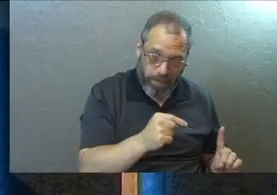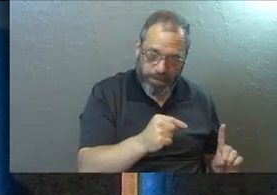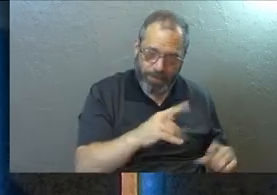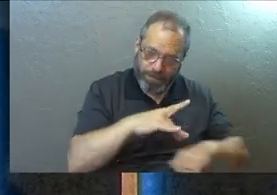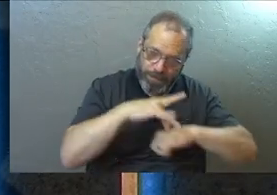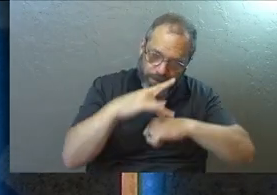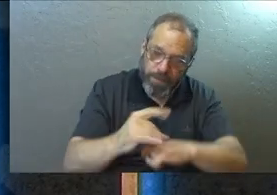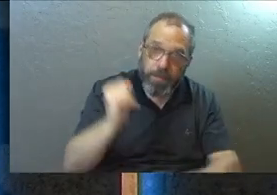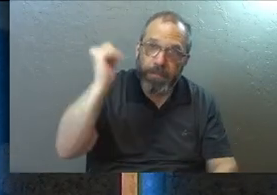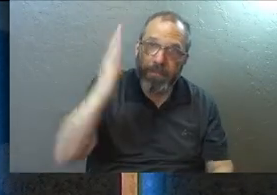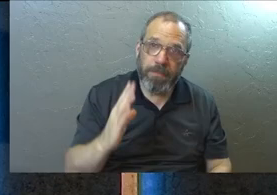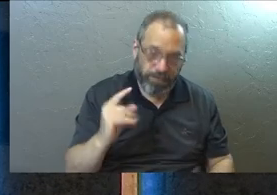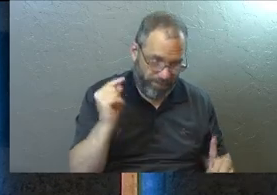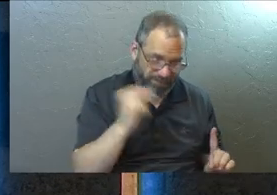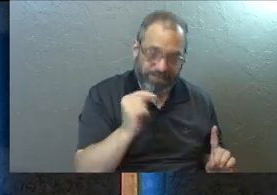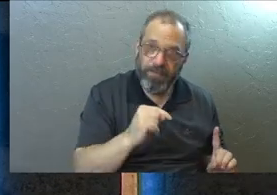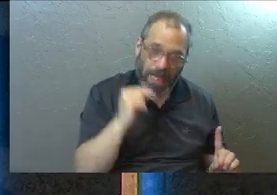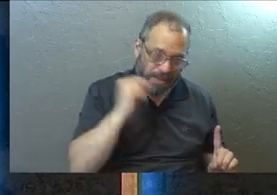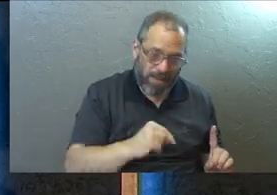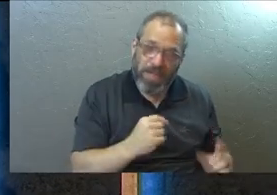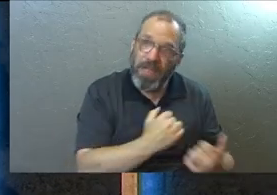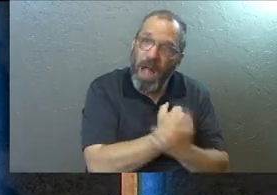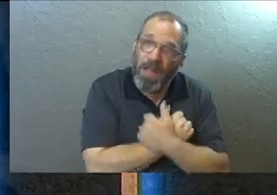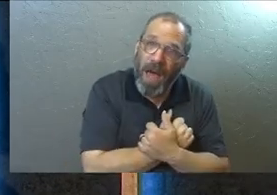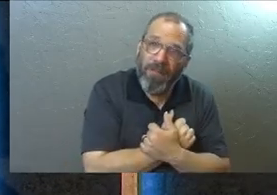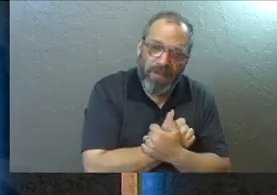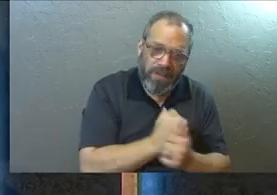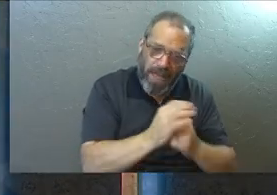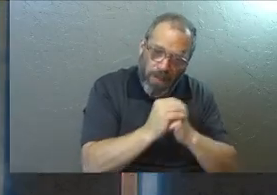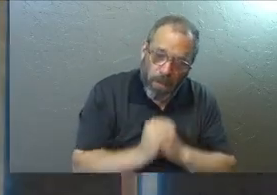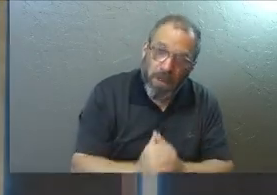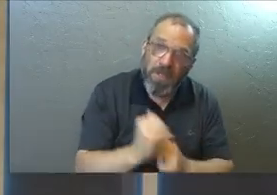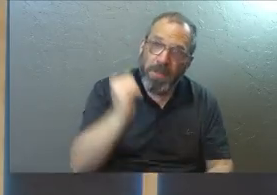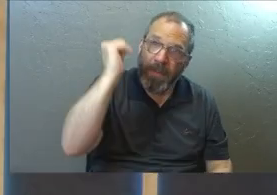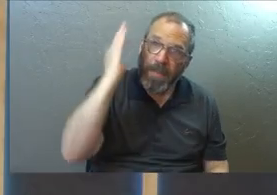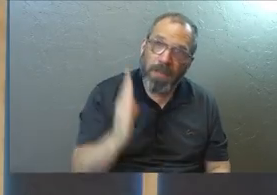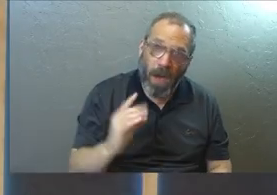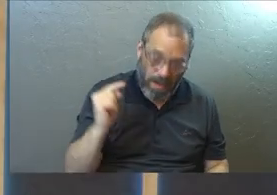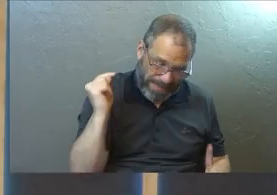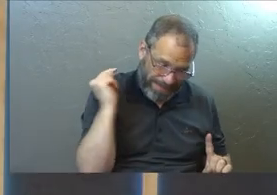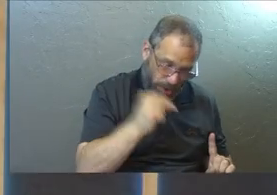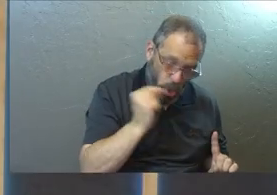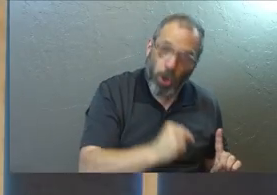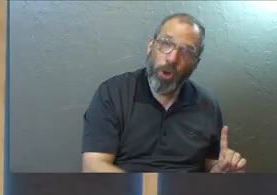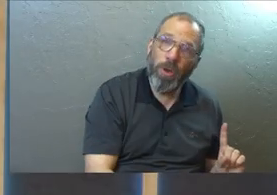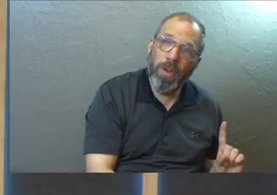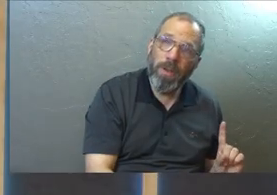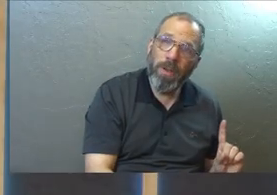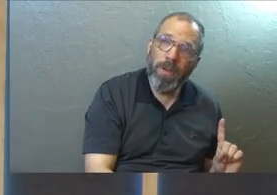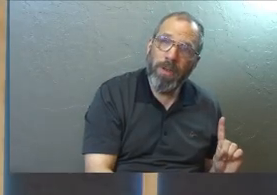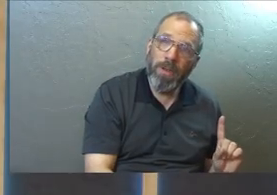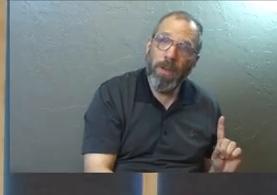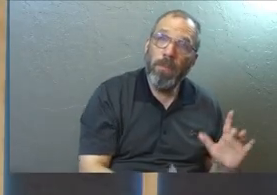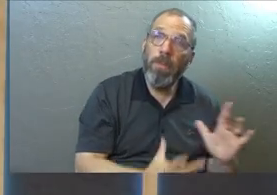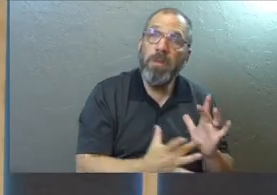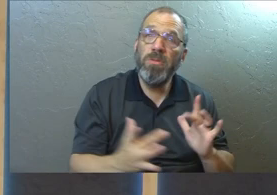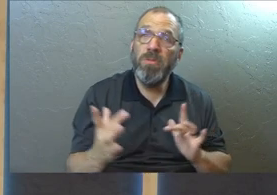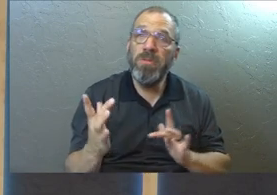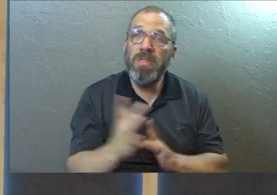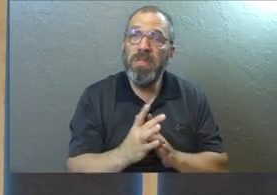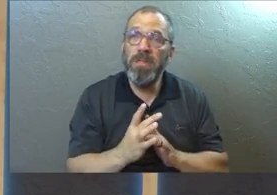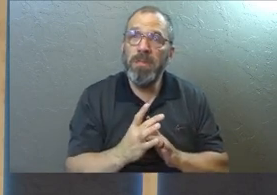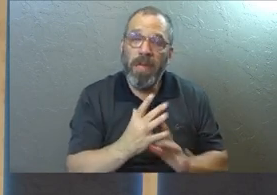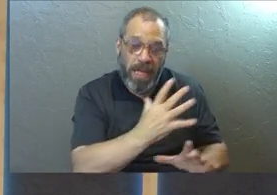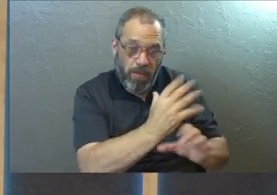preoccupied with God. She is loving and worshiping God. And Jesus is